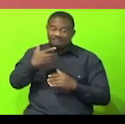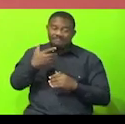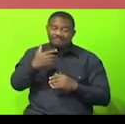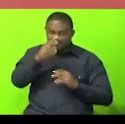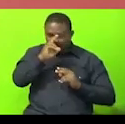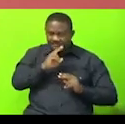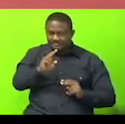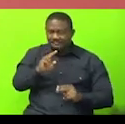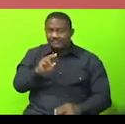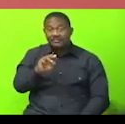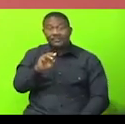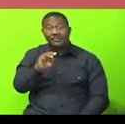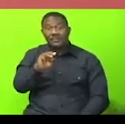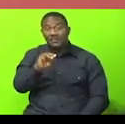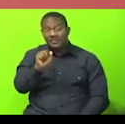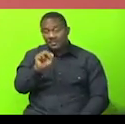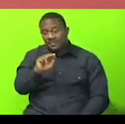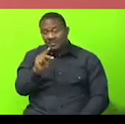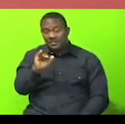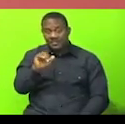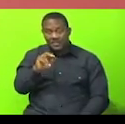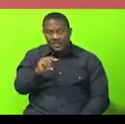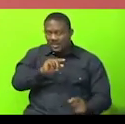Alexander Afenyo Marke.